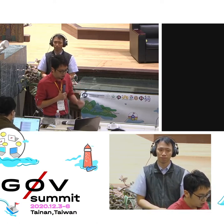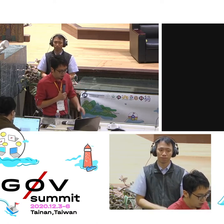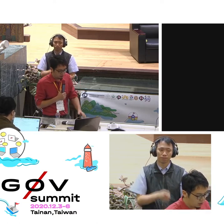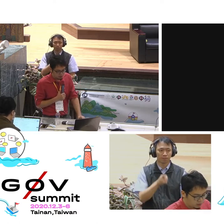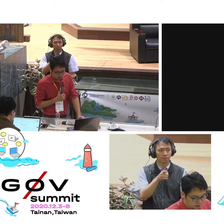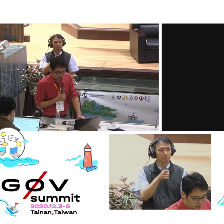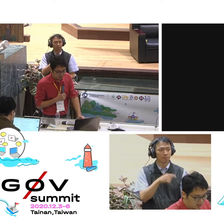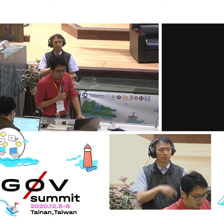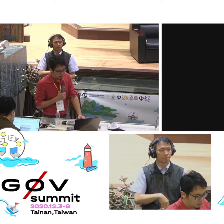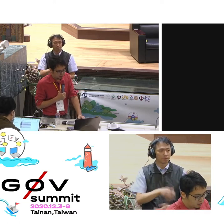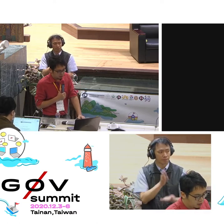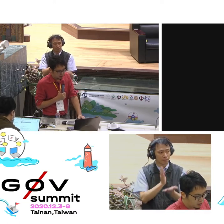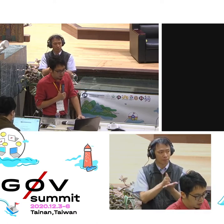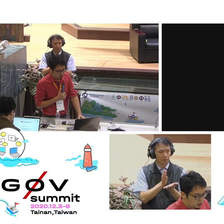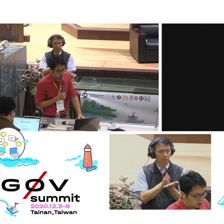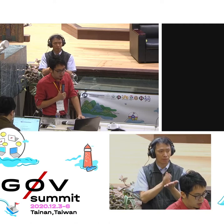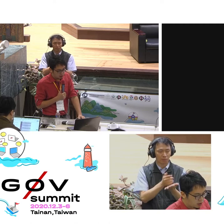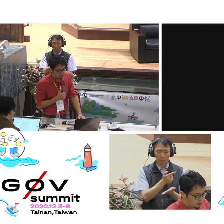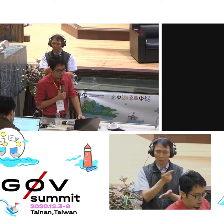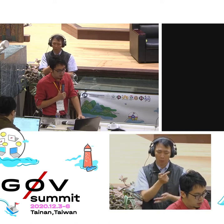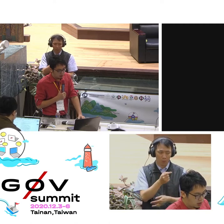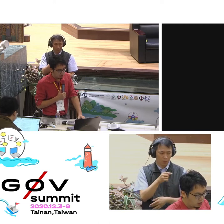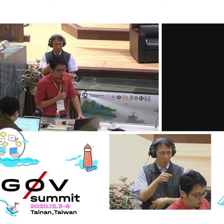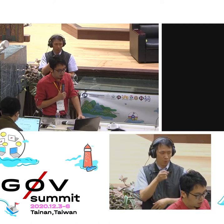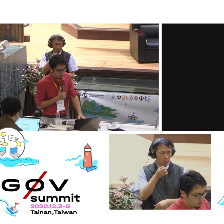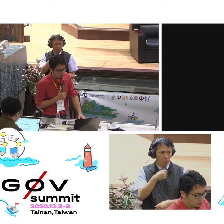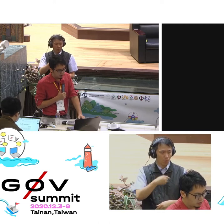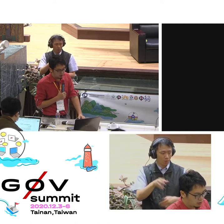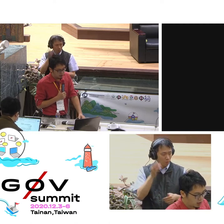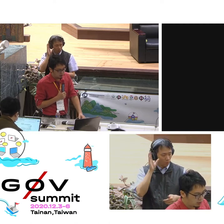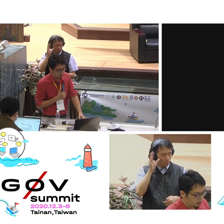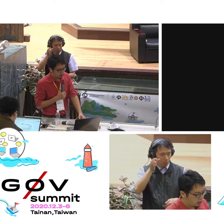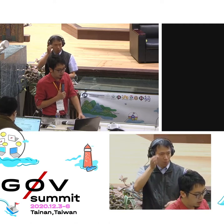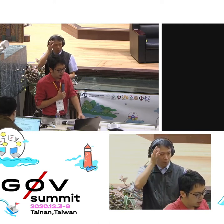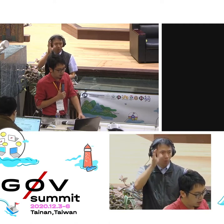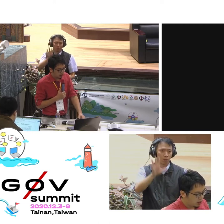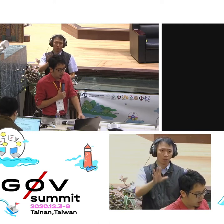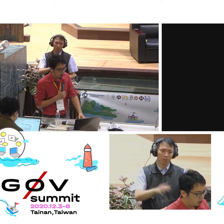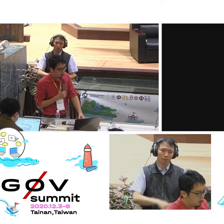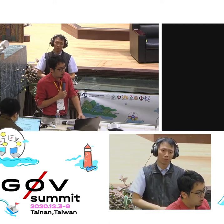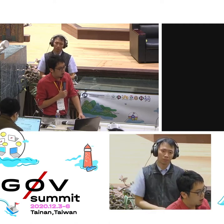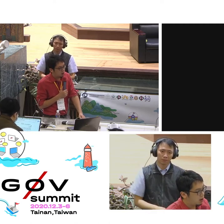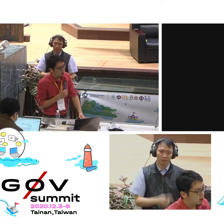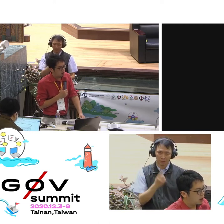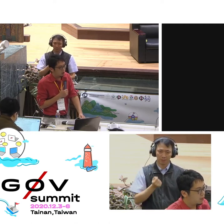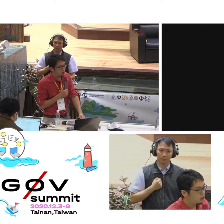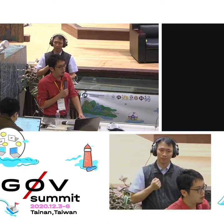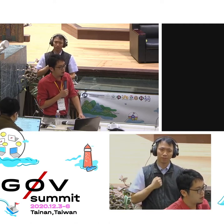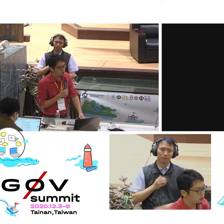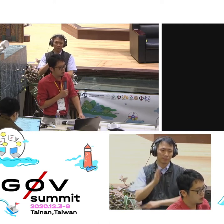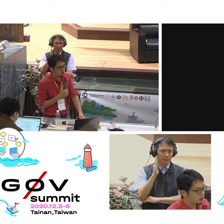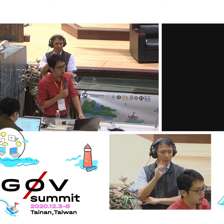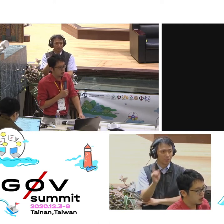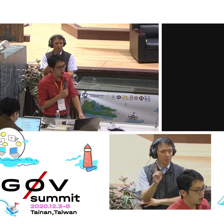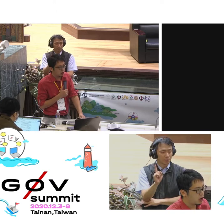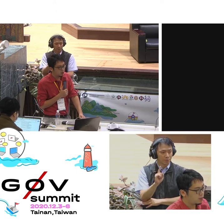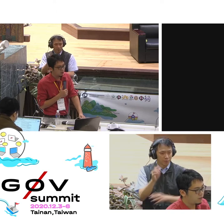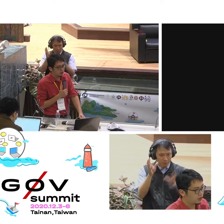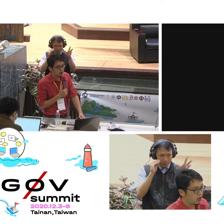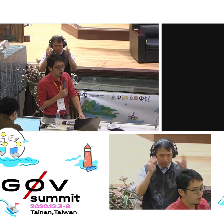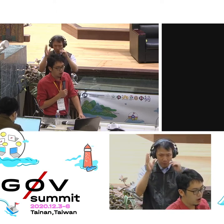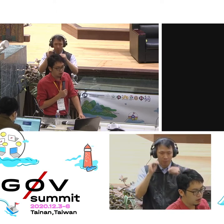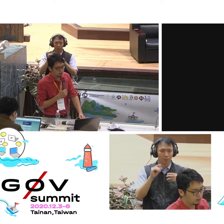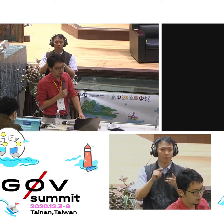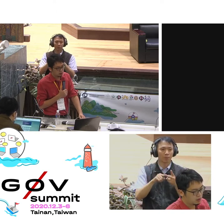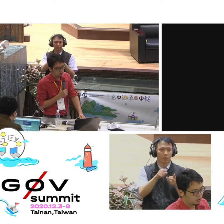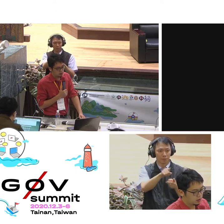enlighten us on how government collect data and how police system help